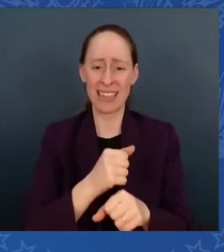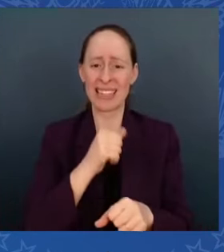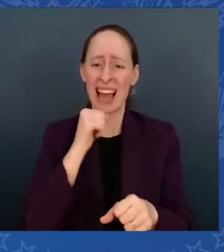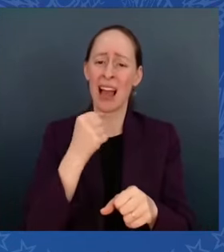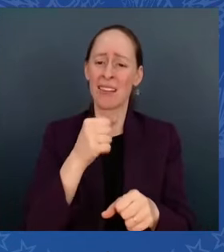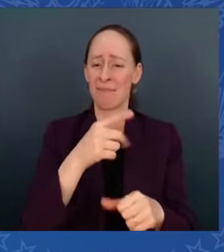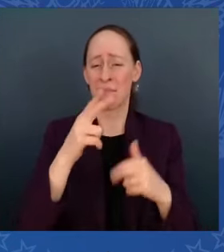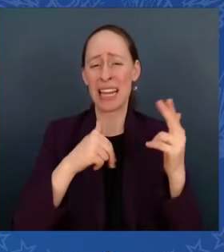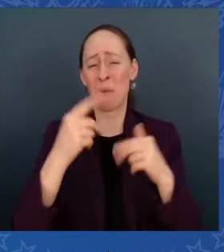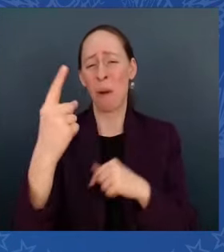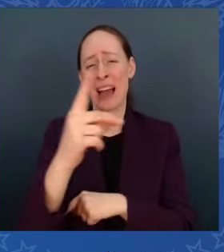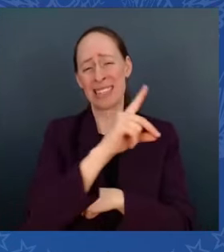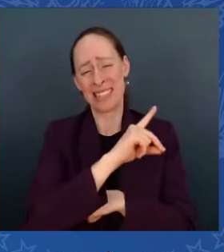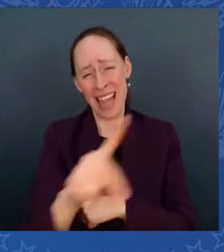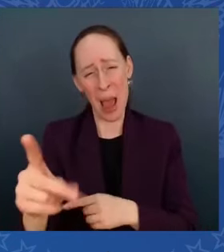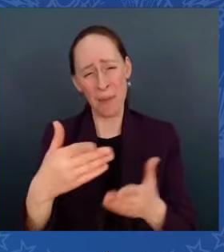serious.